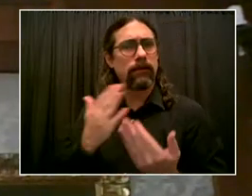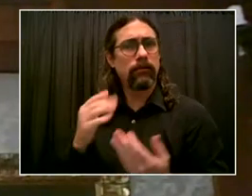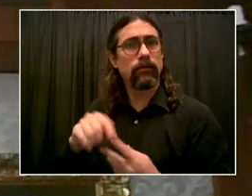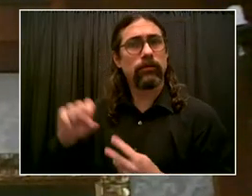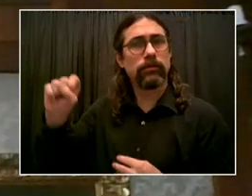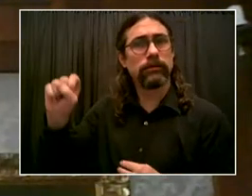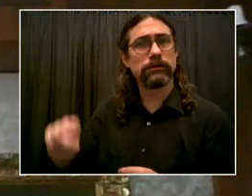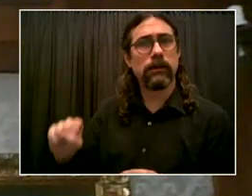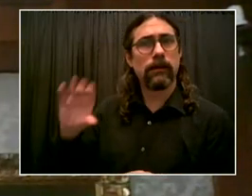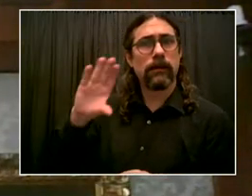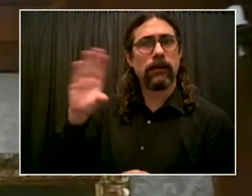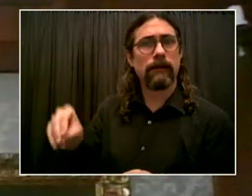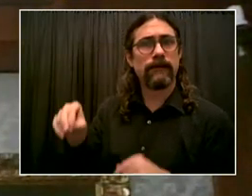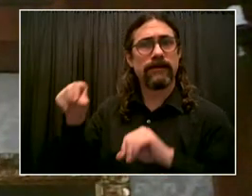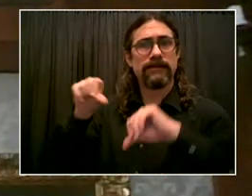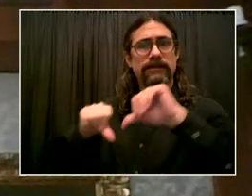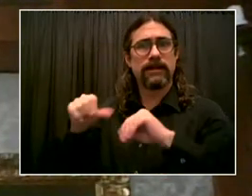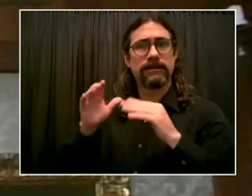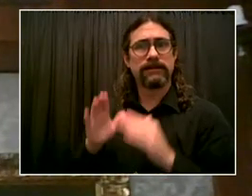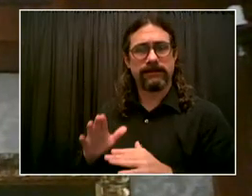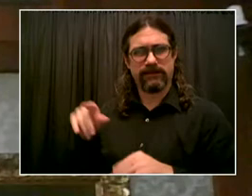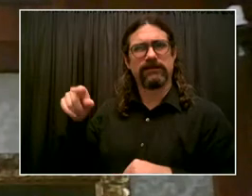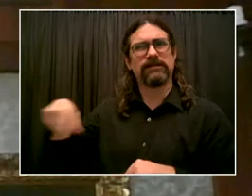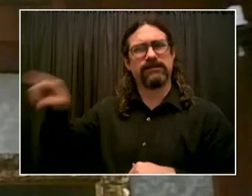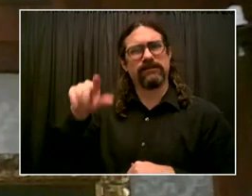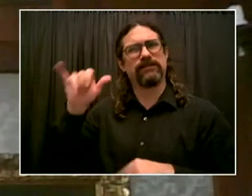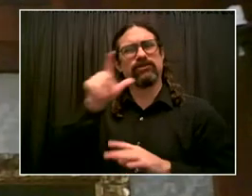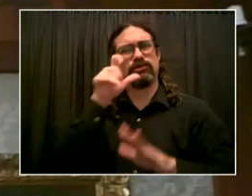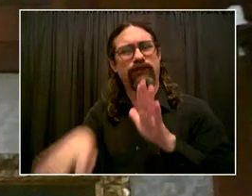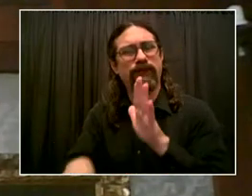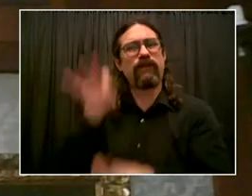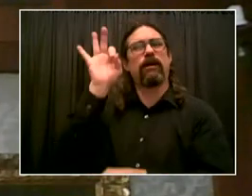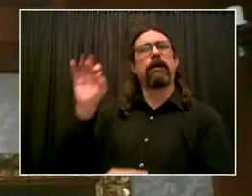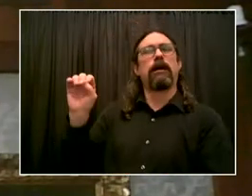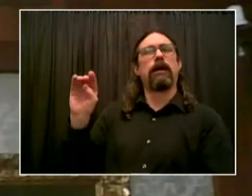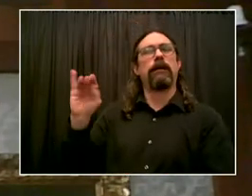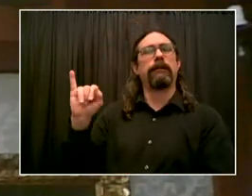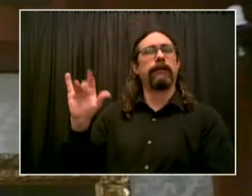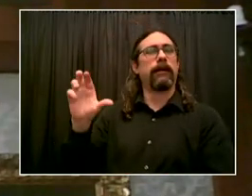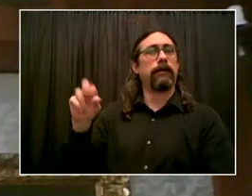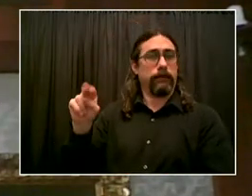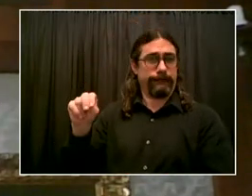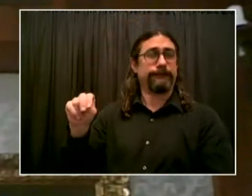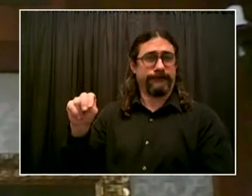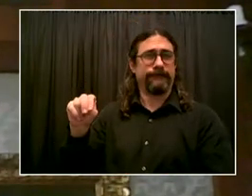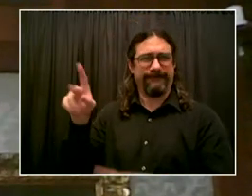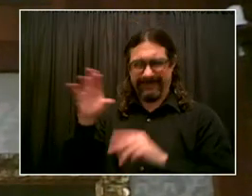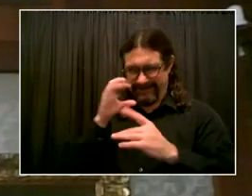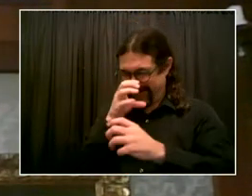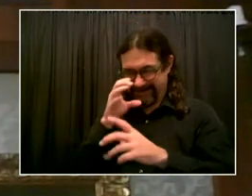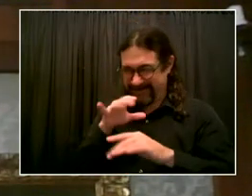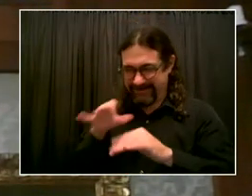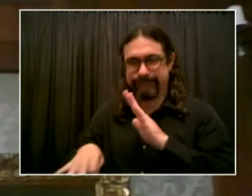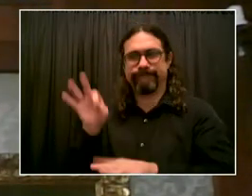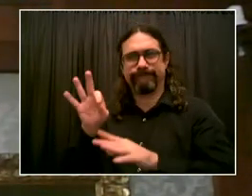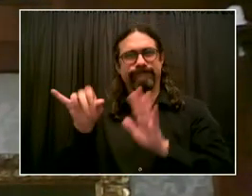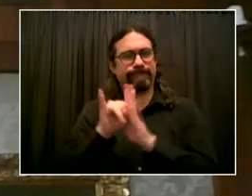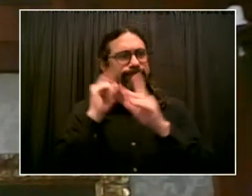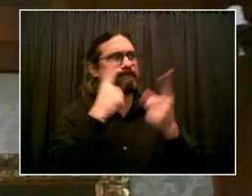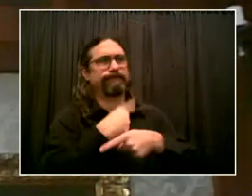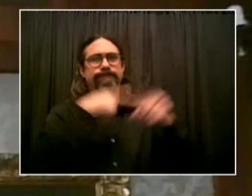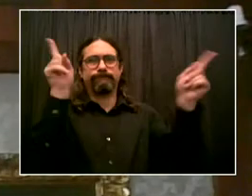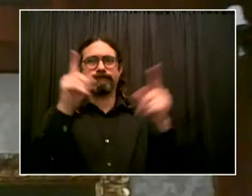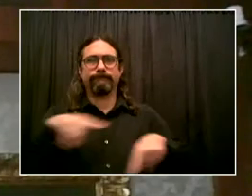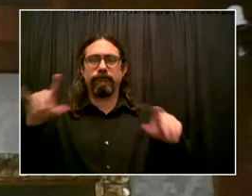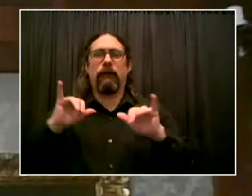see previously, and we want to thank them for that. The variant has now been detected in at least several dozen or a dozen